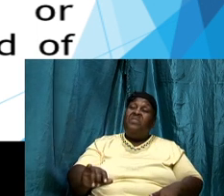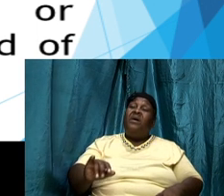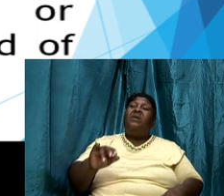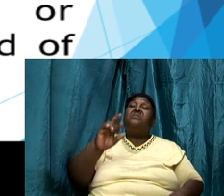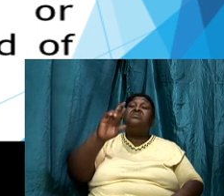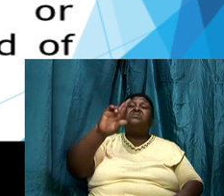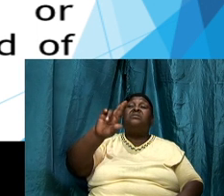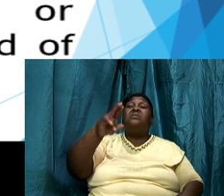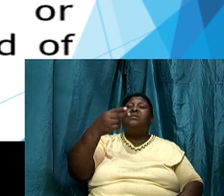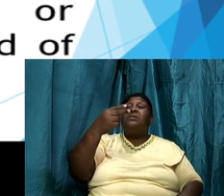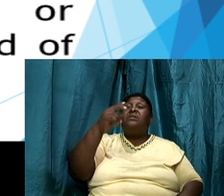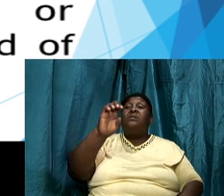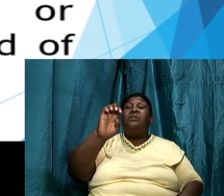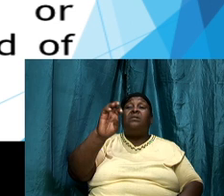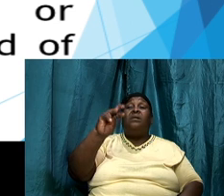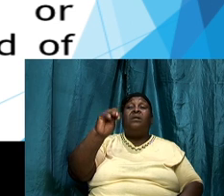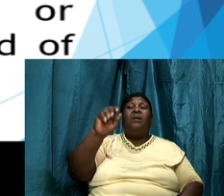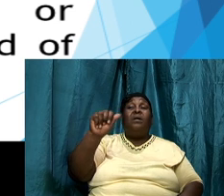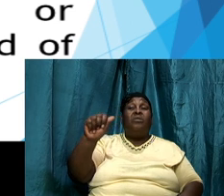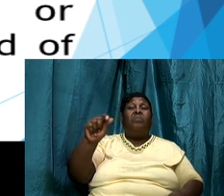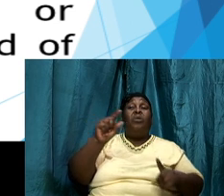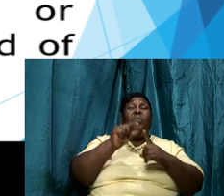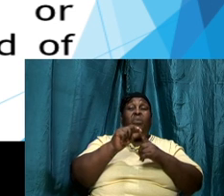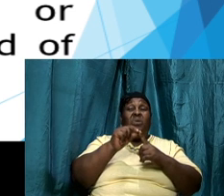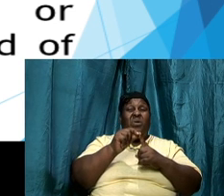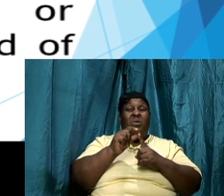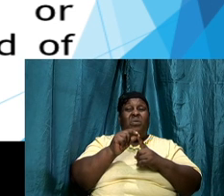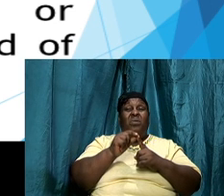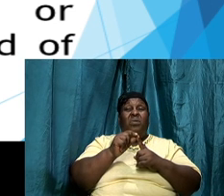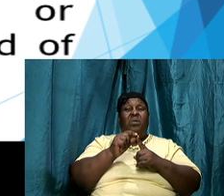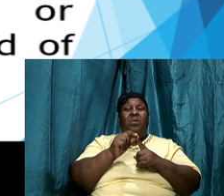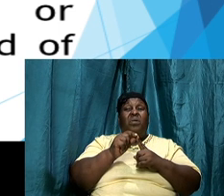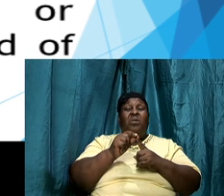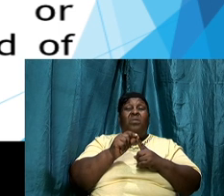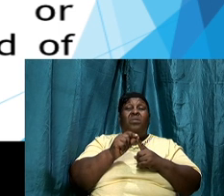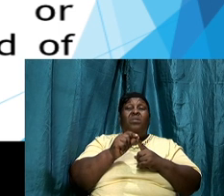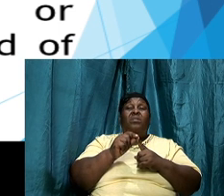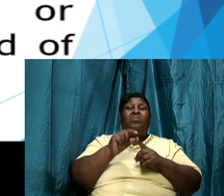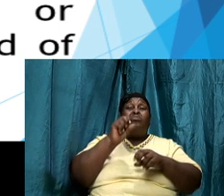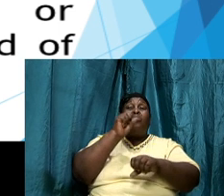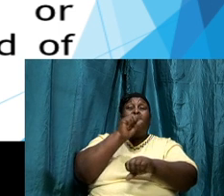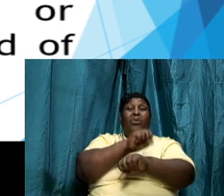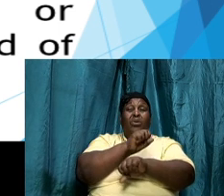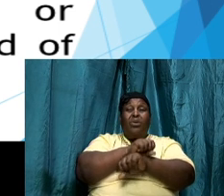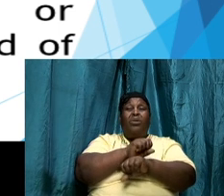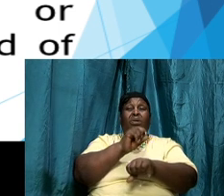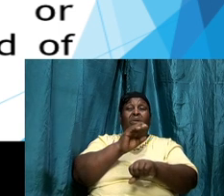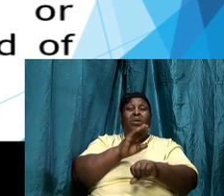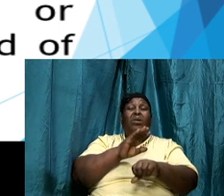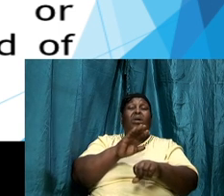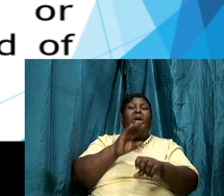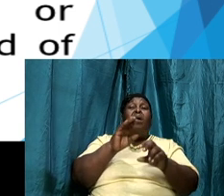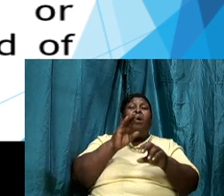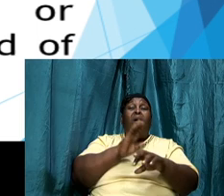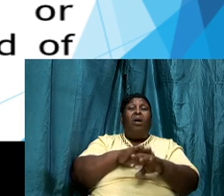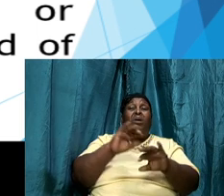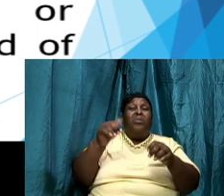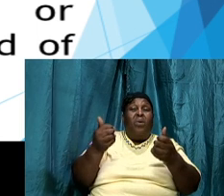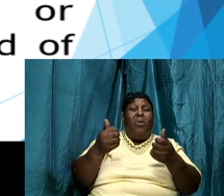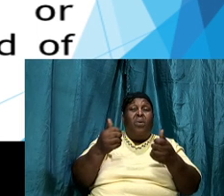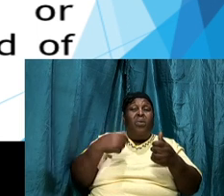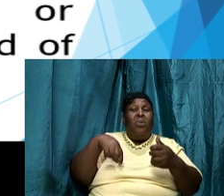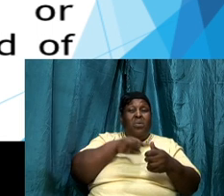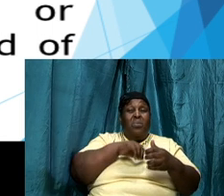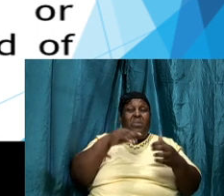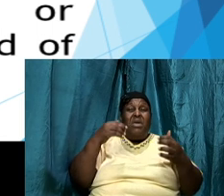entirely on how we have or don't have the word